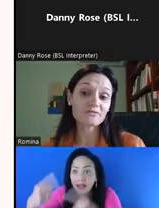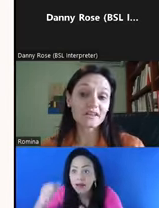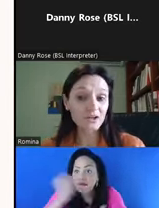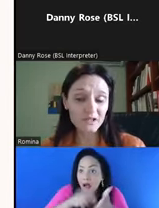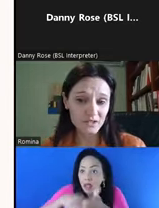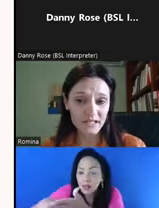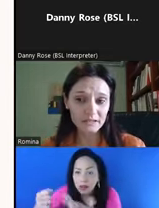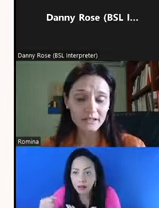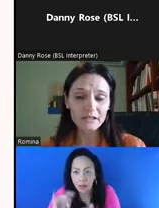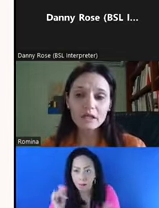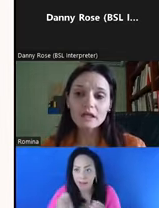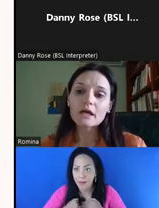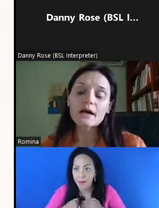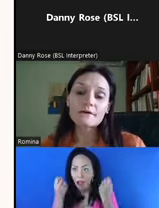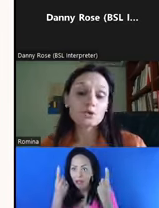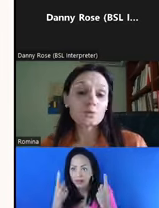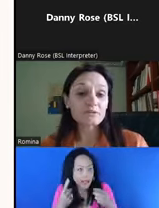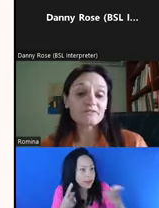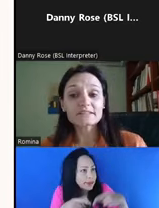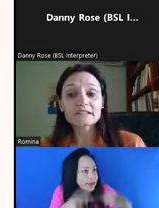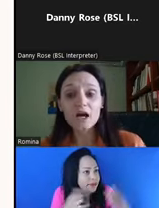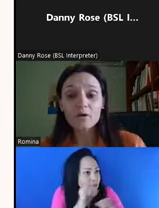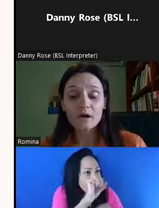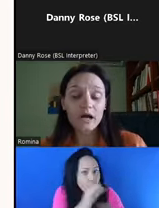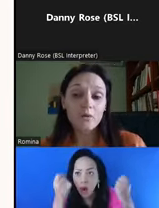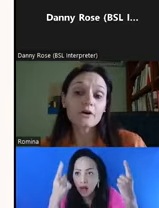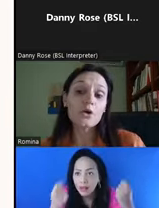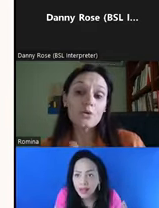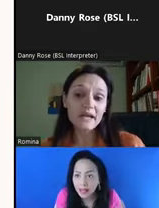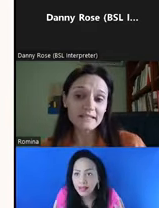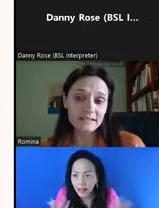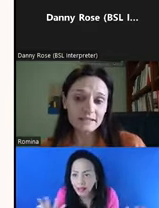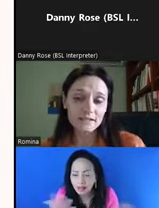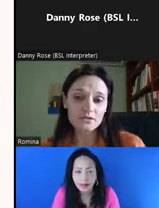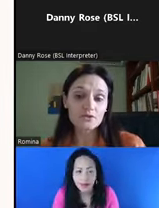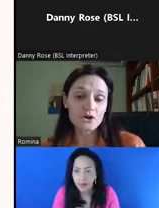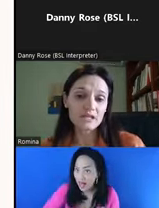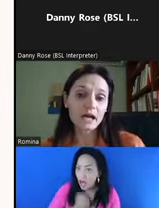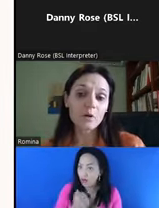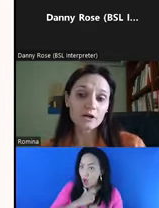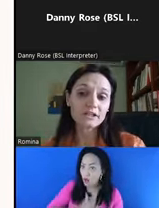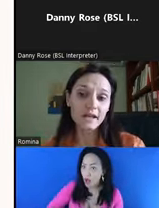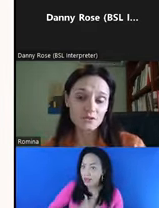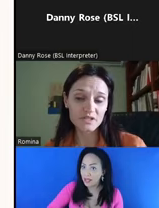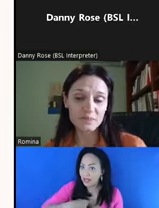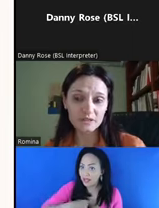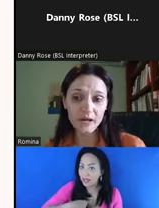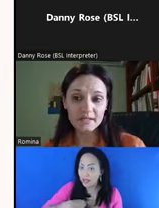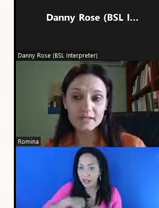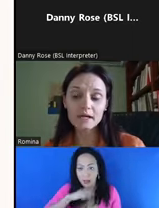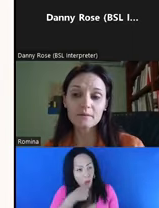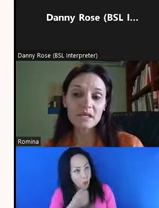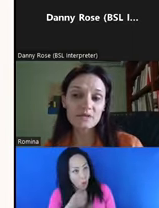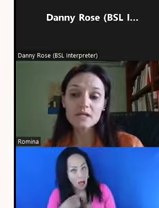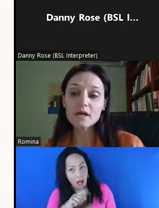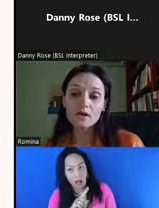may not reflect their understanding? Do we reflect in how our own identities determine how our clients respond to